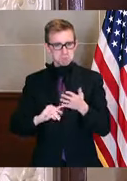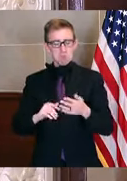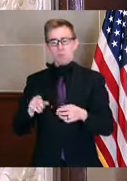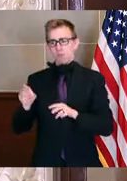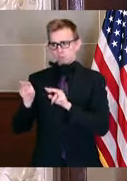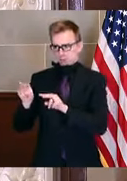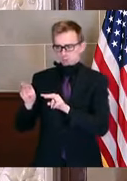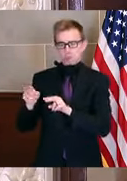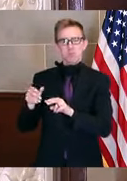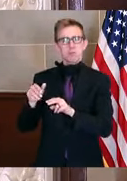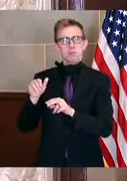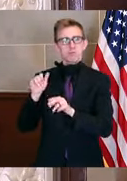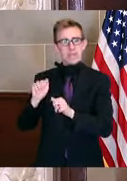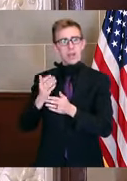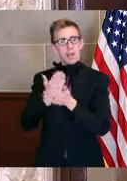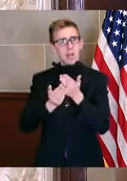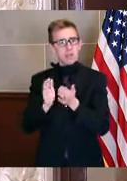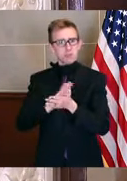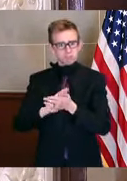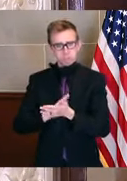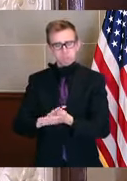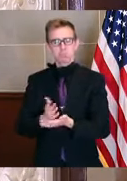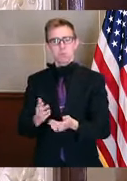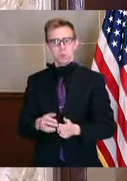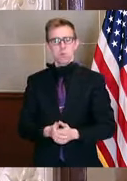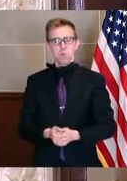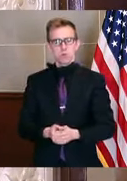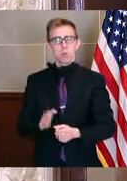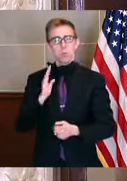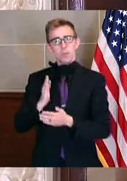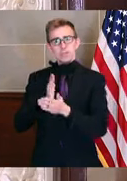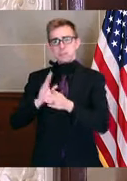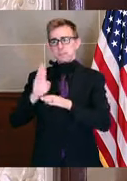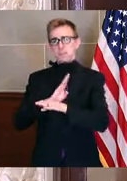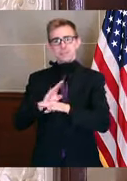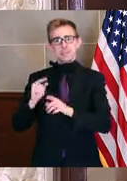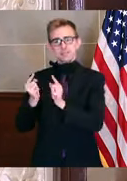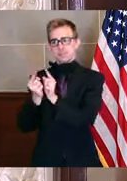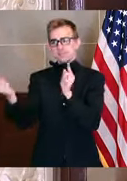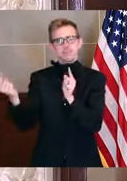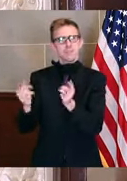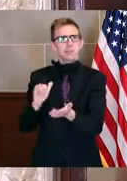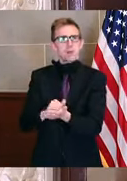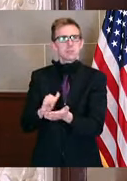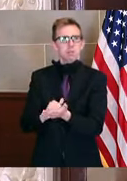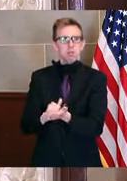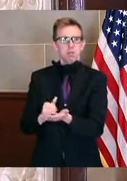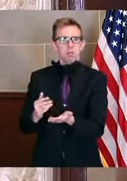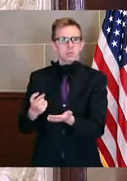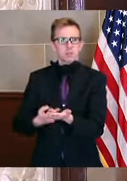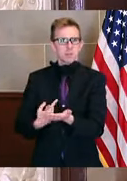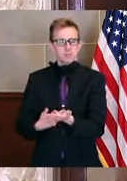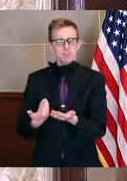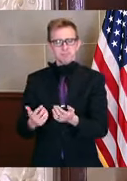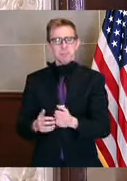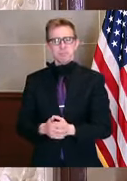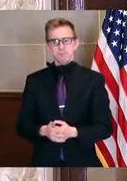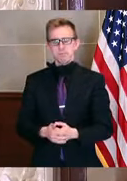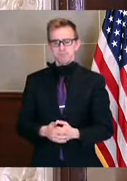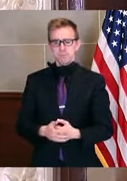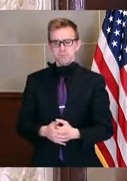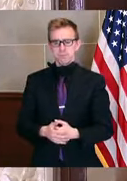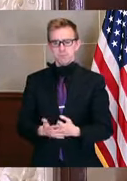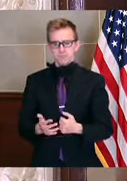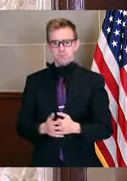sanitizer. So there will be businesses in which you cannot stay six feet apart. That's just the way it is.